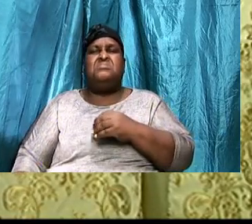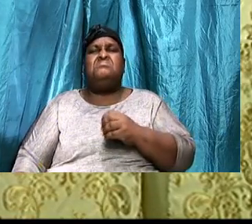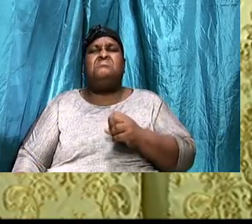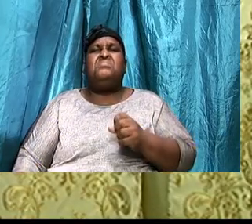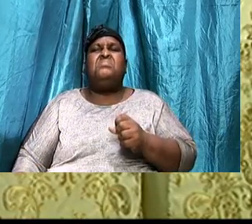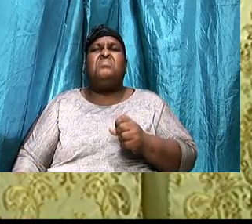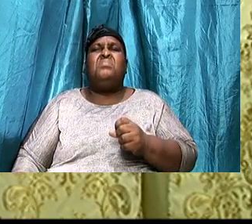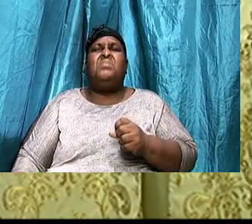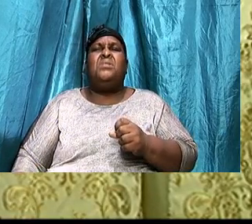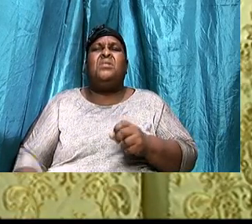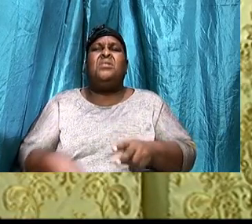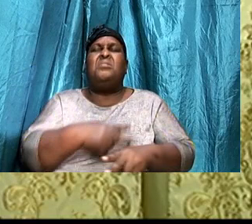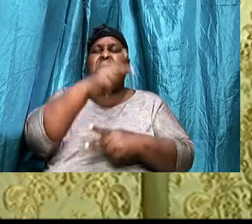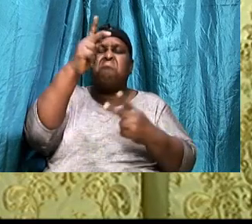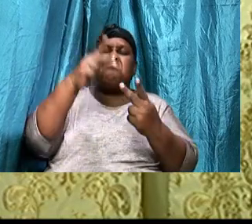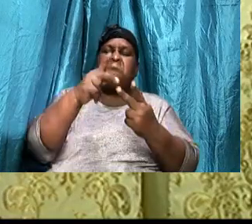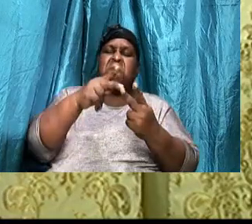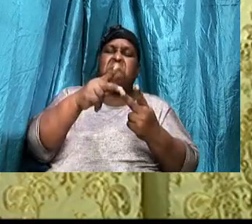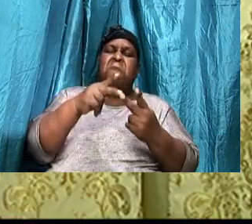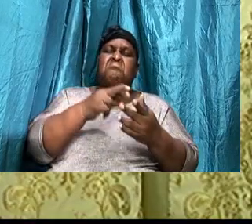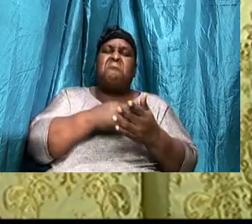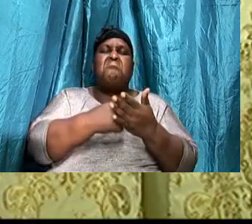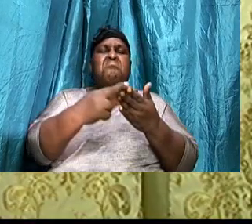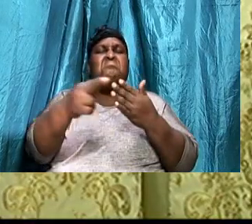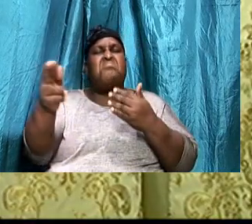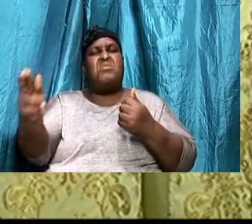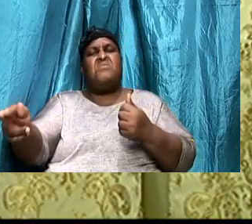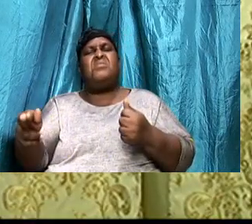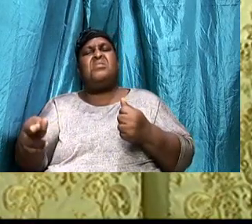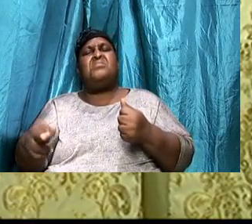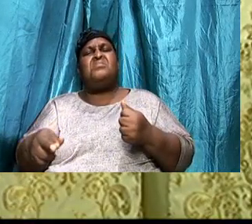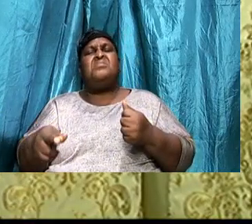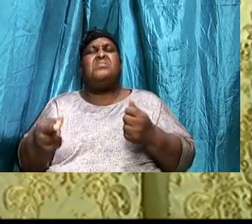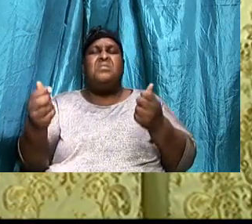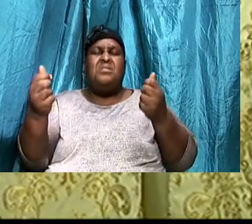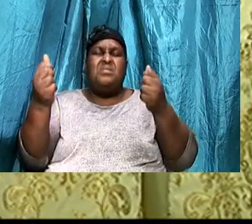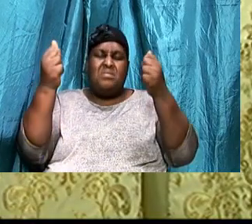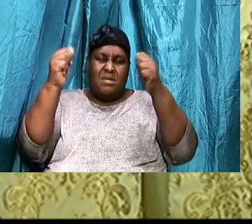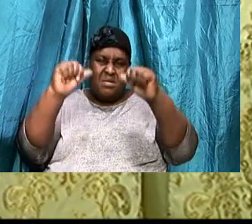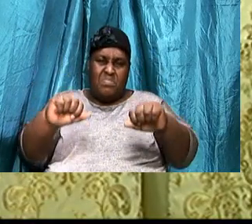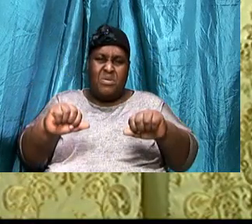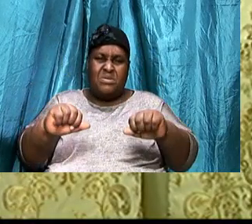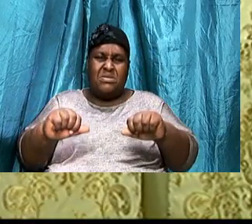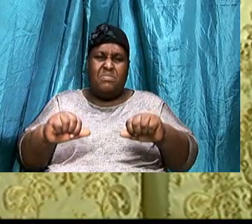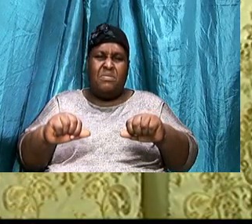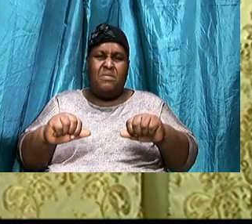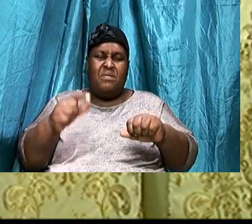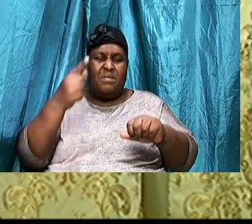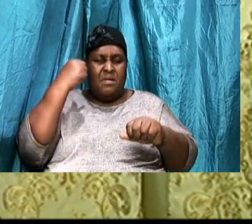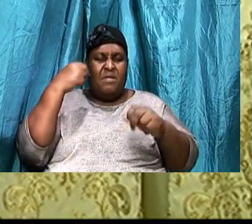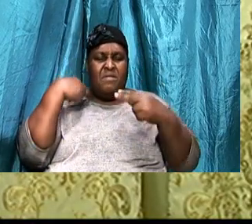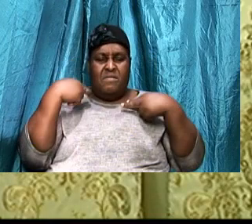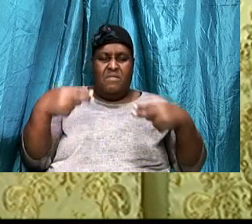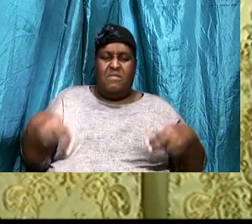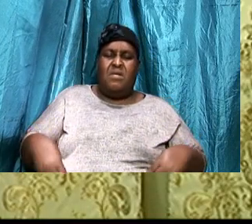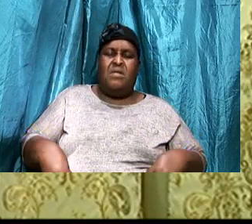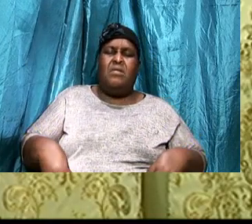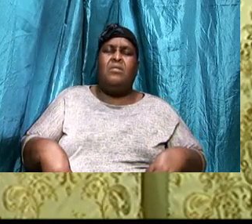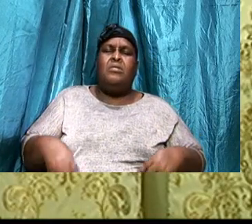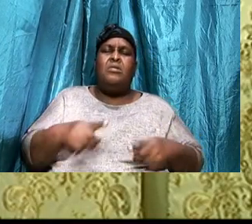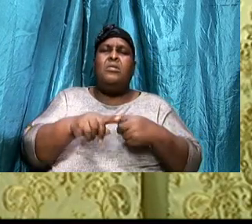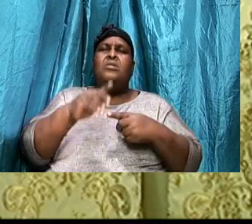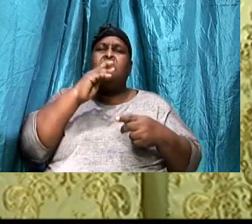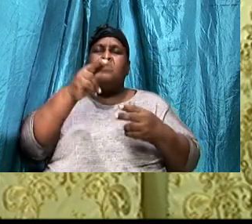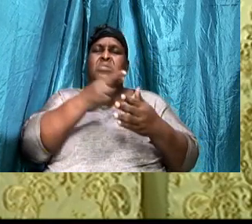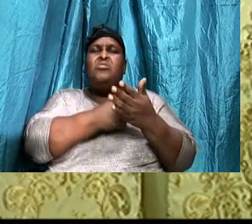To be perfectly righteous, Is an impossible task, For humans, To be righteous,